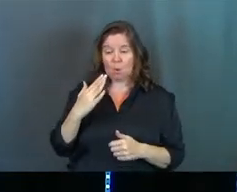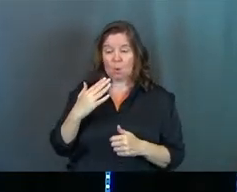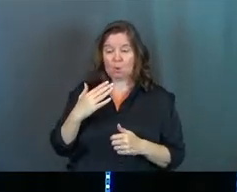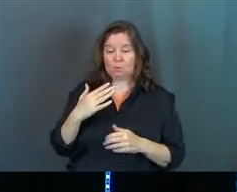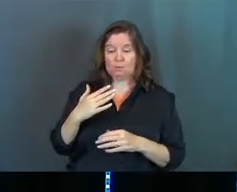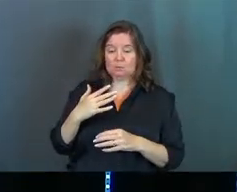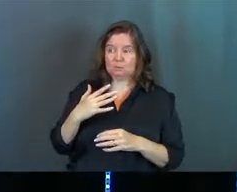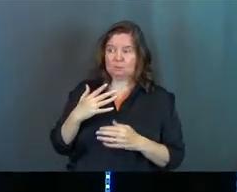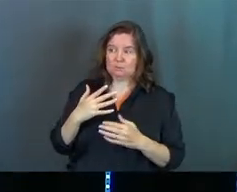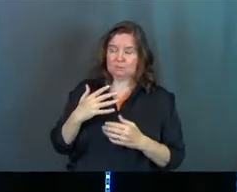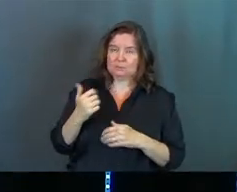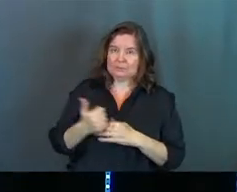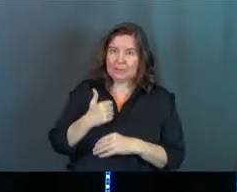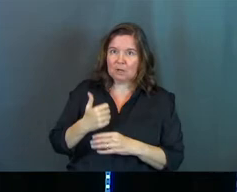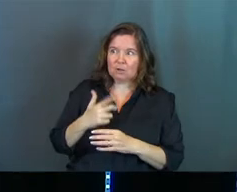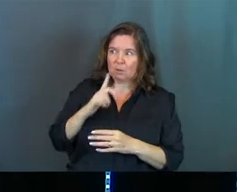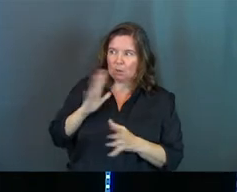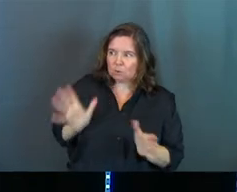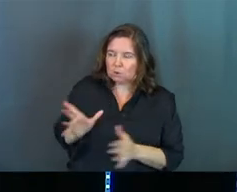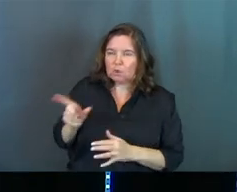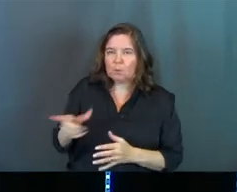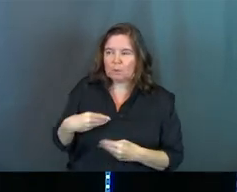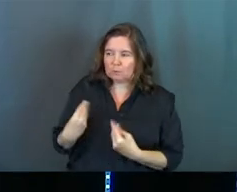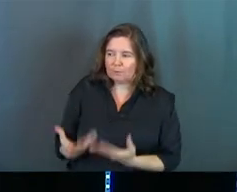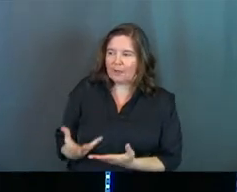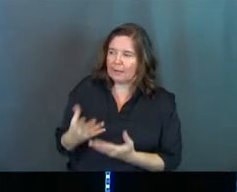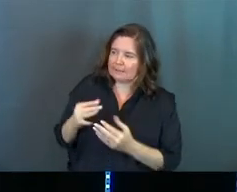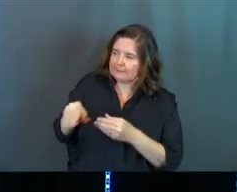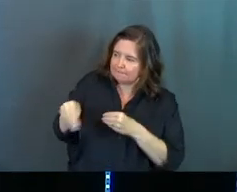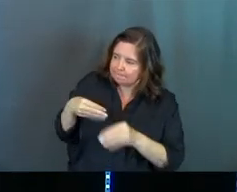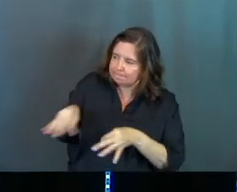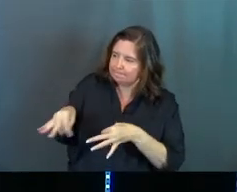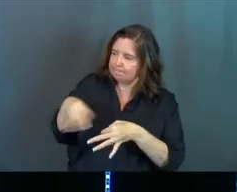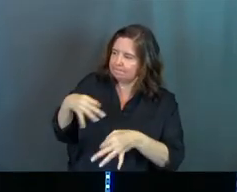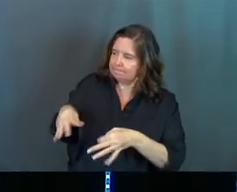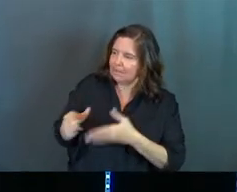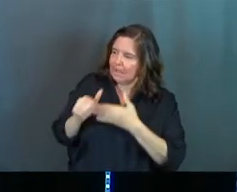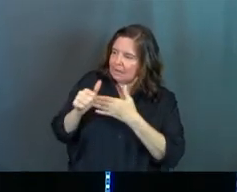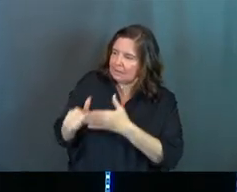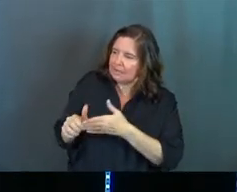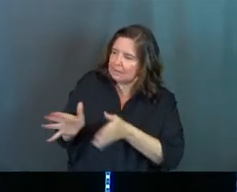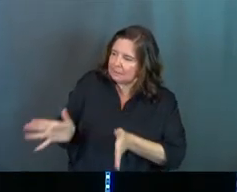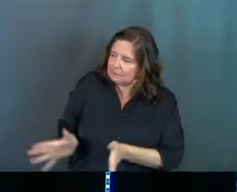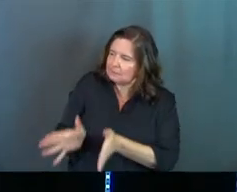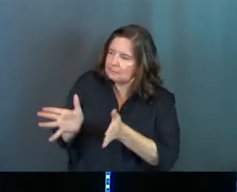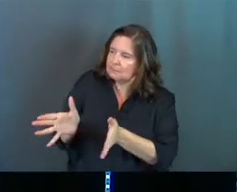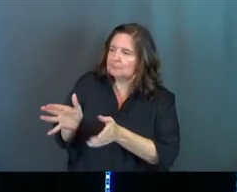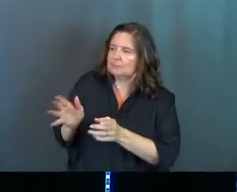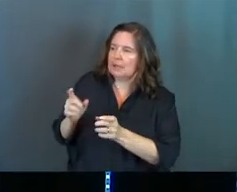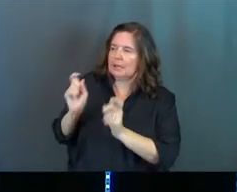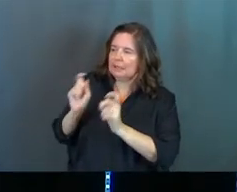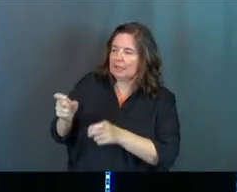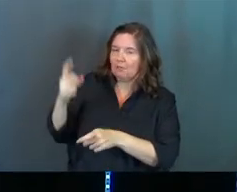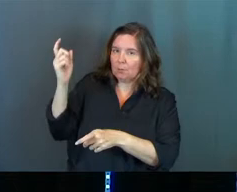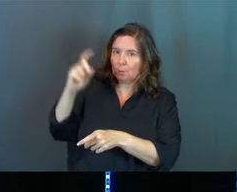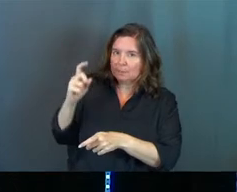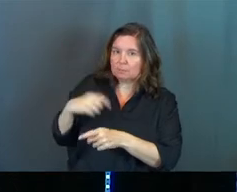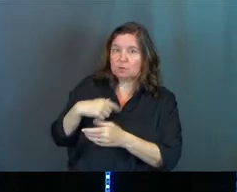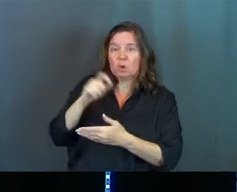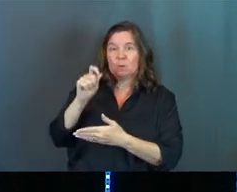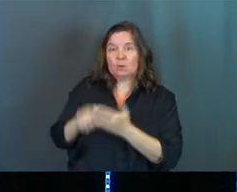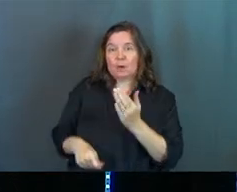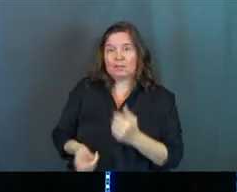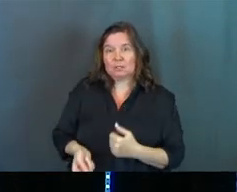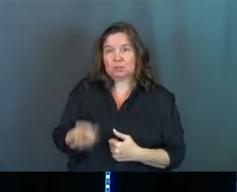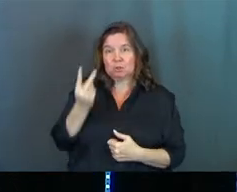and he wants to encourage Timothy. He wants to provide for him. So he wants to lead him and guide him and just give him wisdom to keep leading this church well. So he writes these